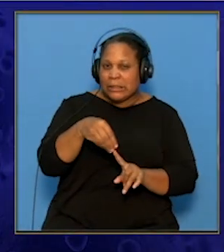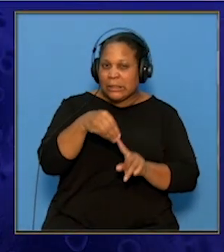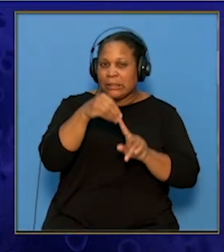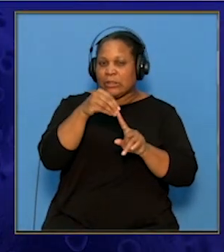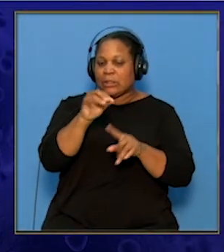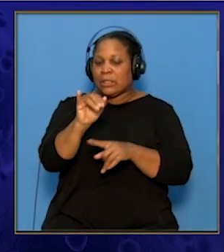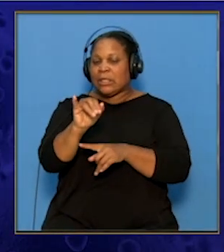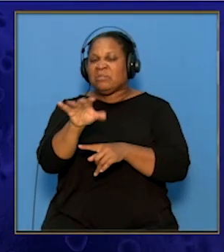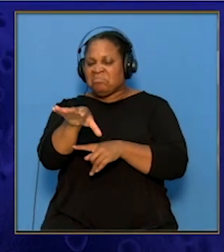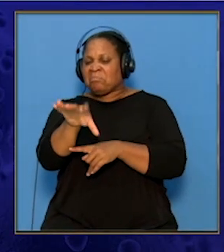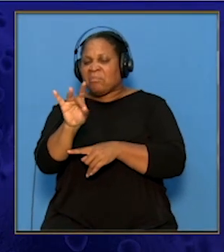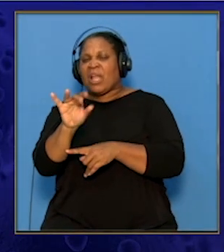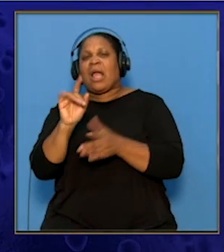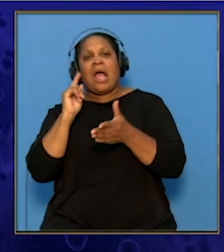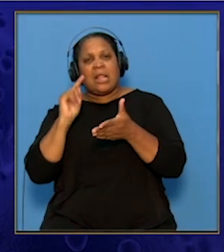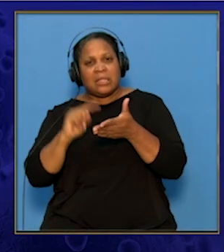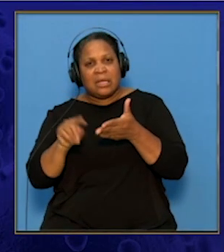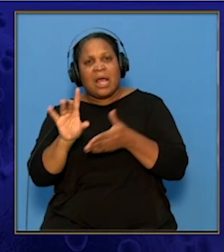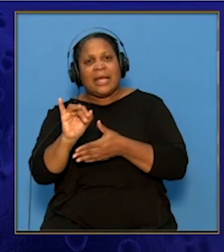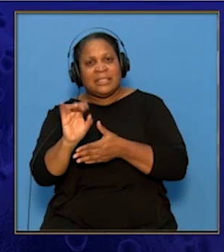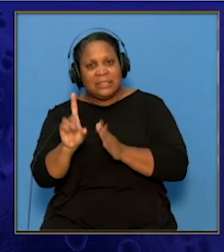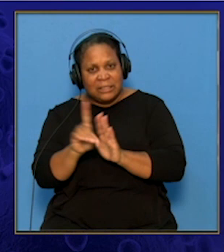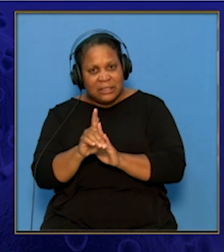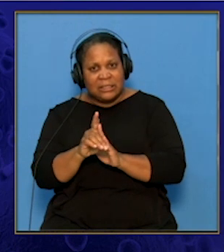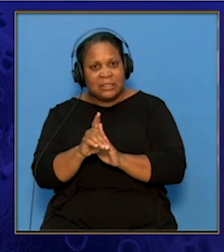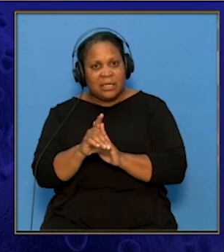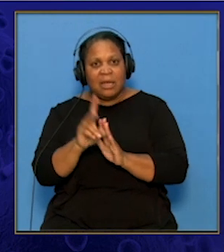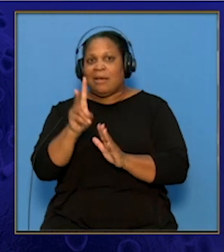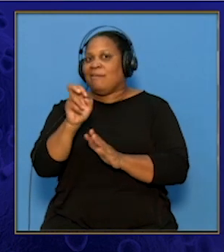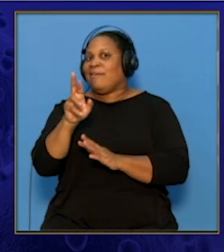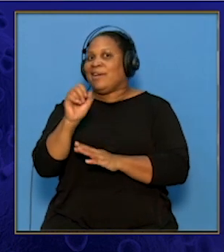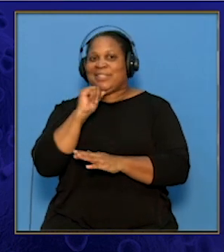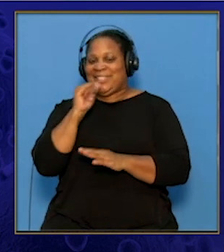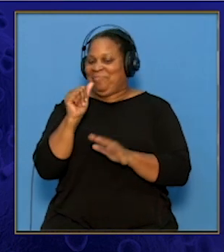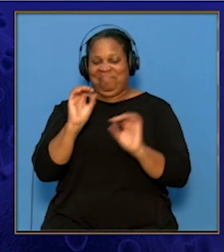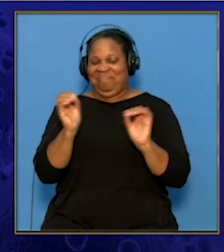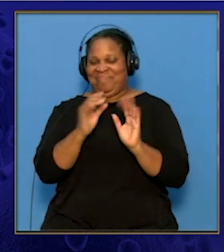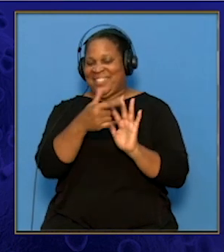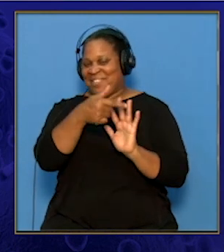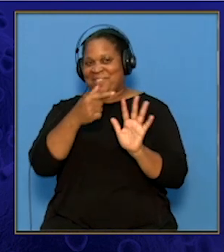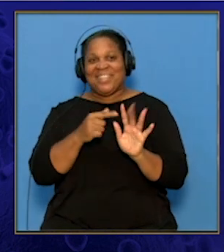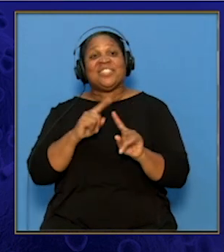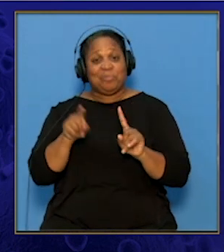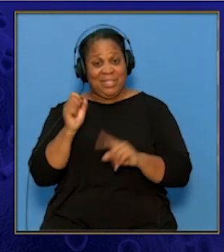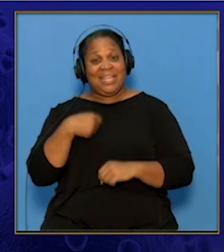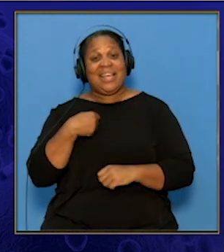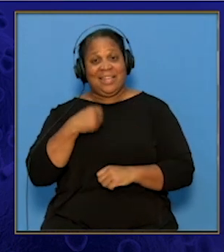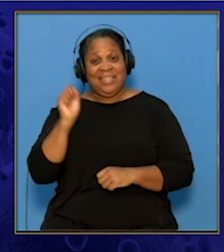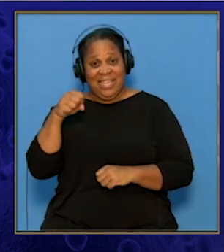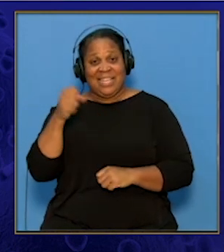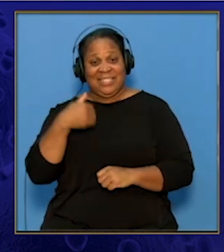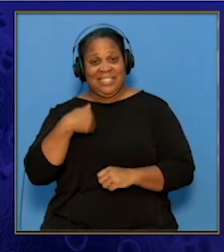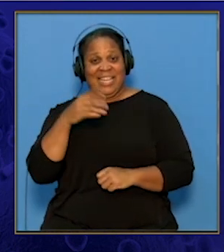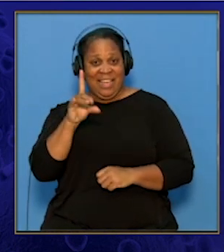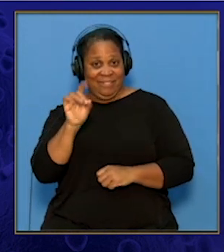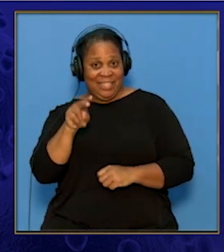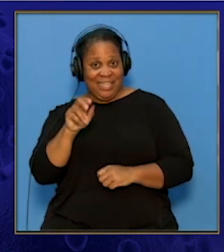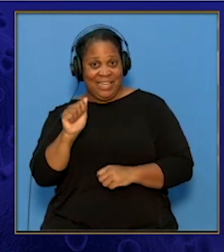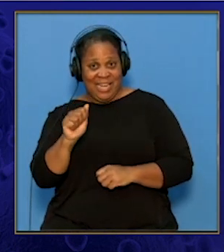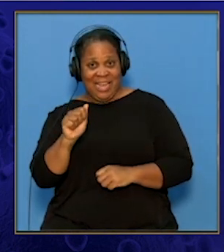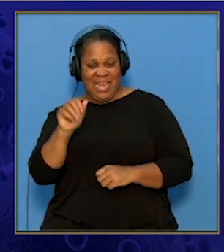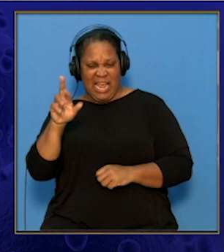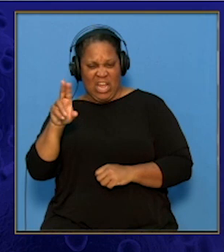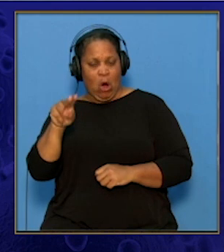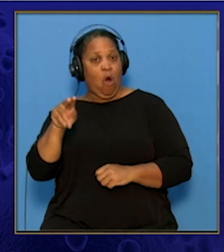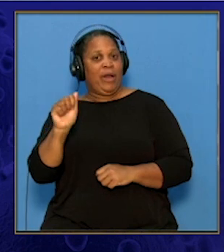can identify them. Viruses, of course, don't have fingers, but they do have DNA or RNA that is unique to each one.